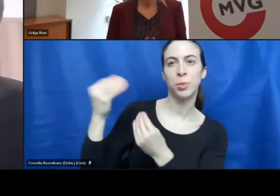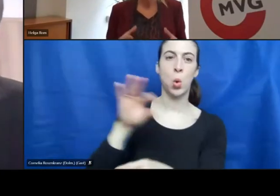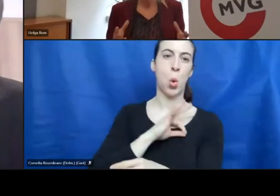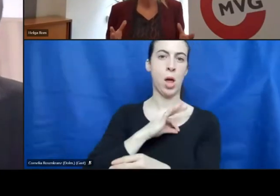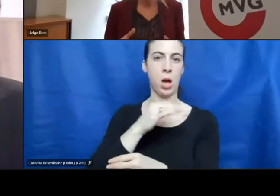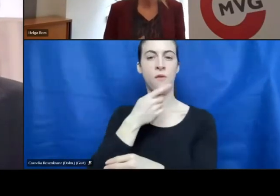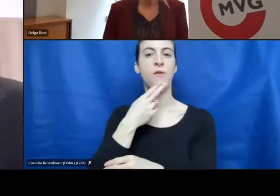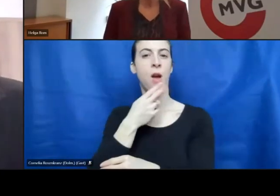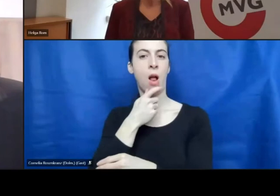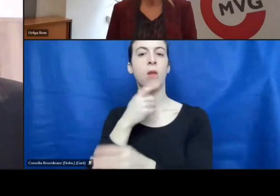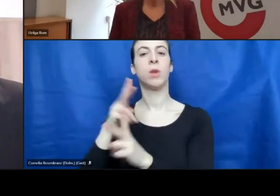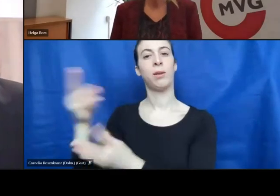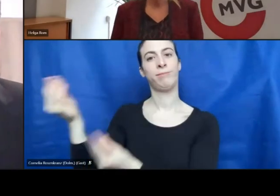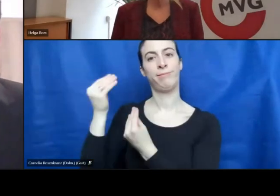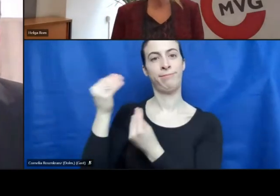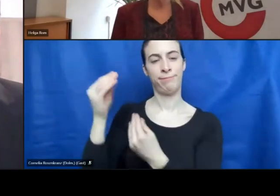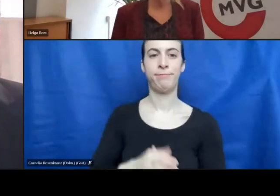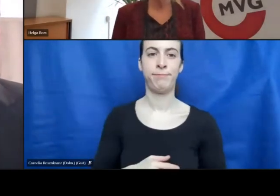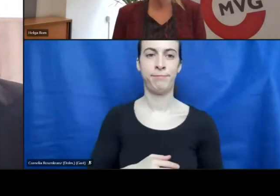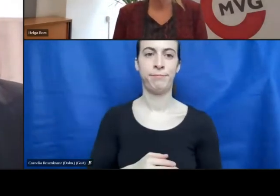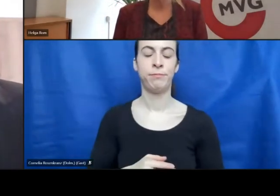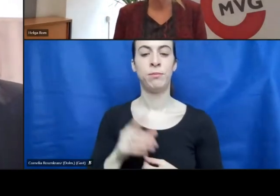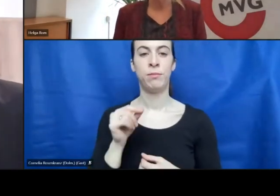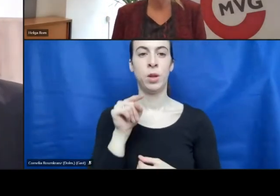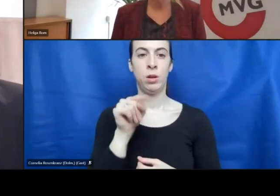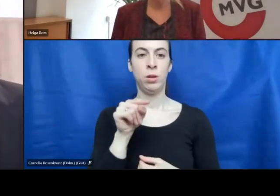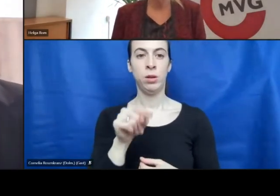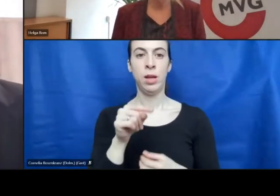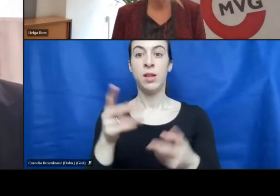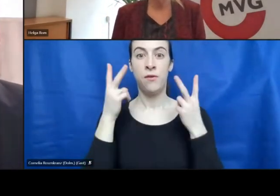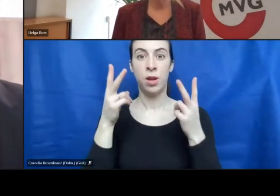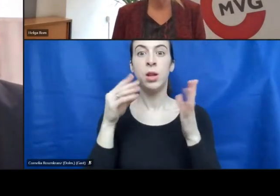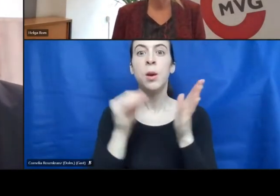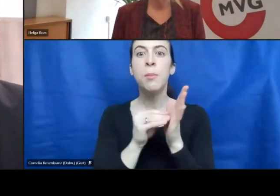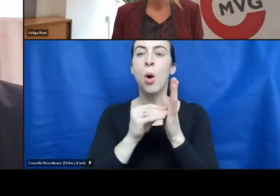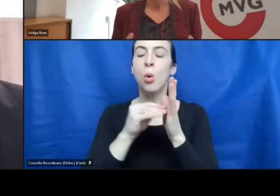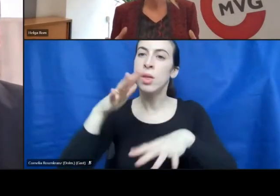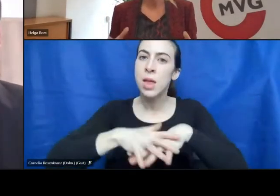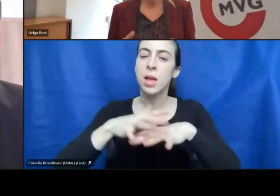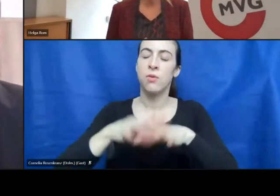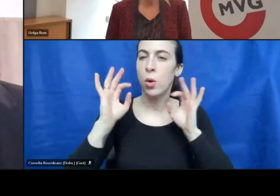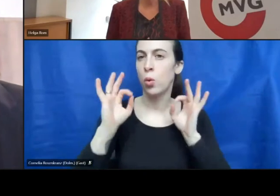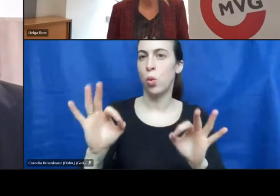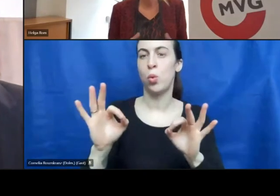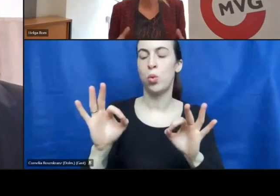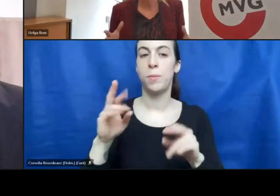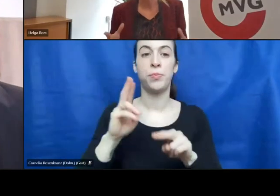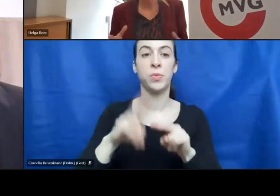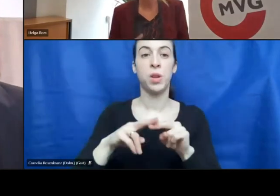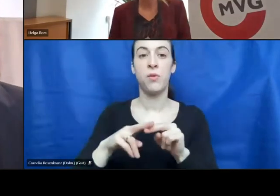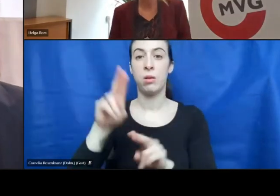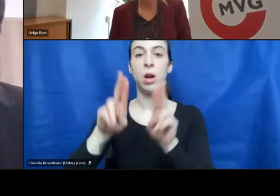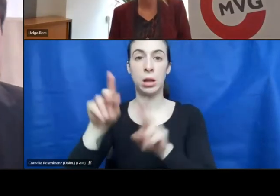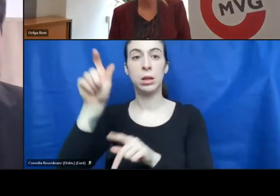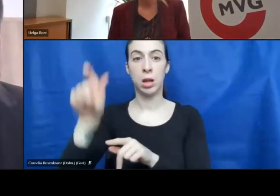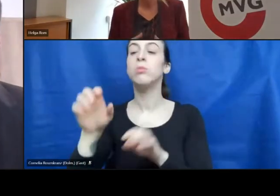This is where long-standing networks are created. If the candidate now has overcome